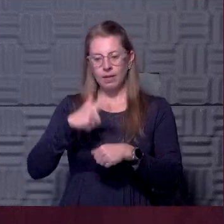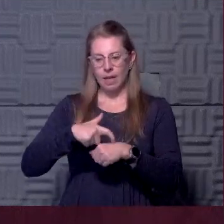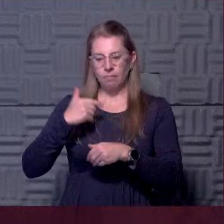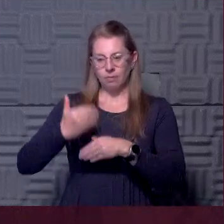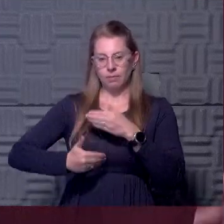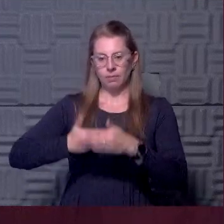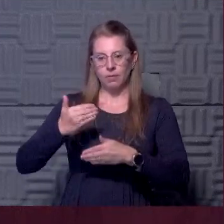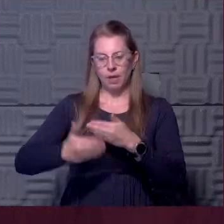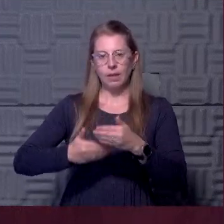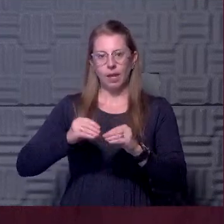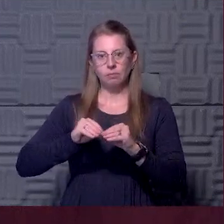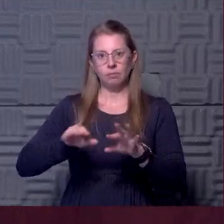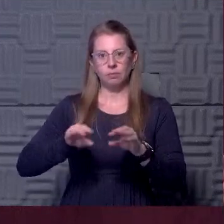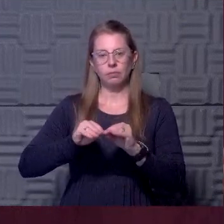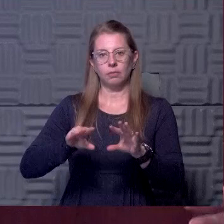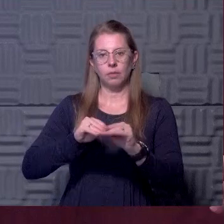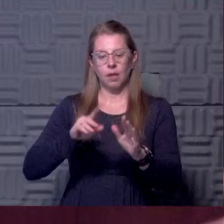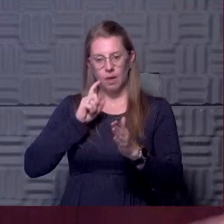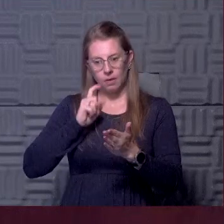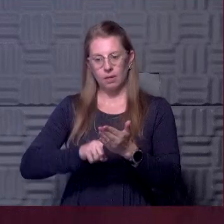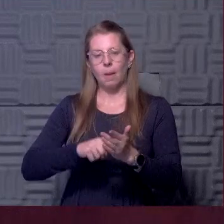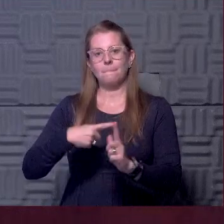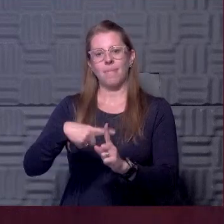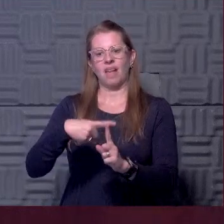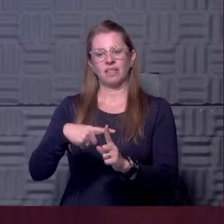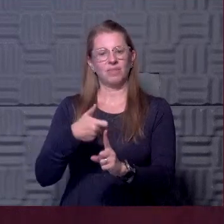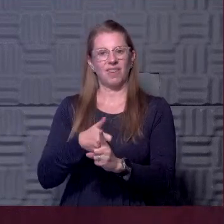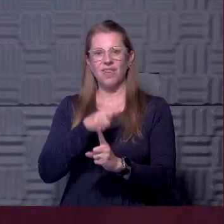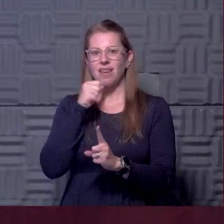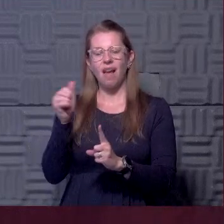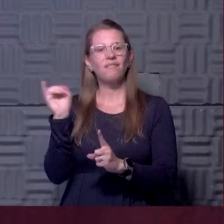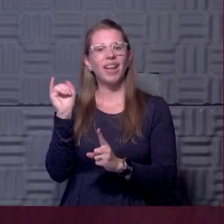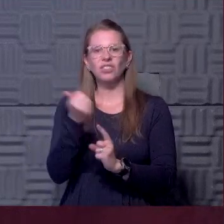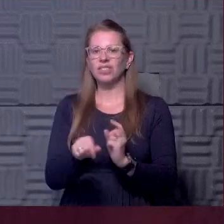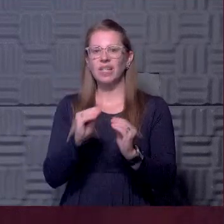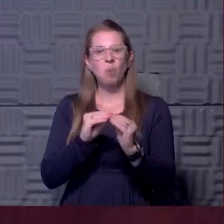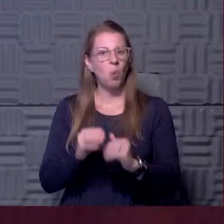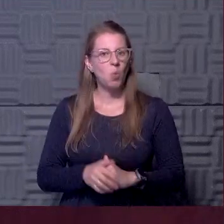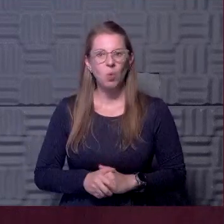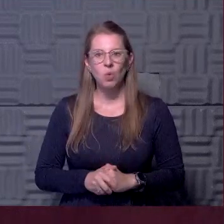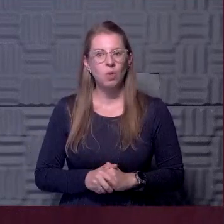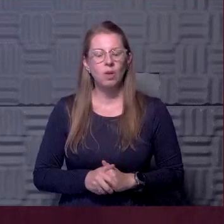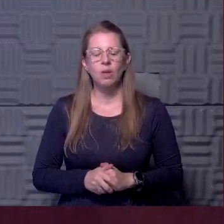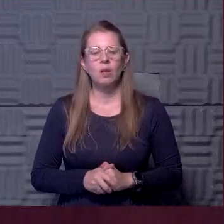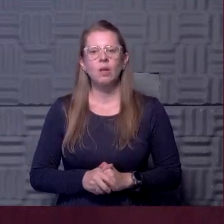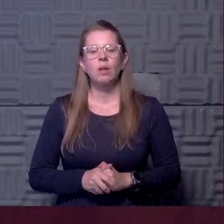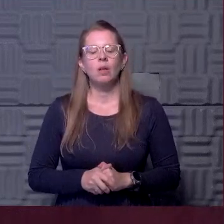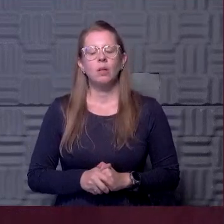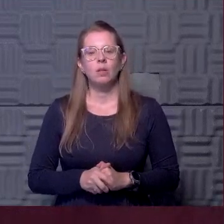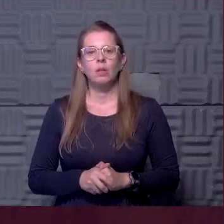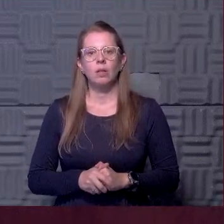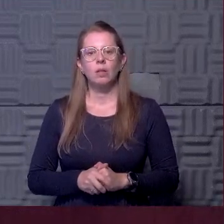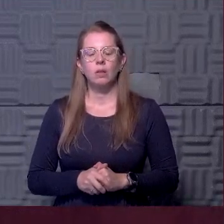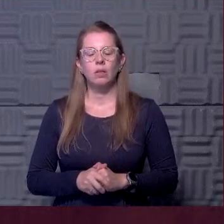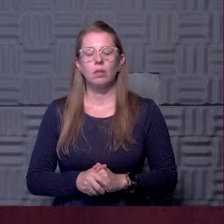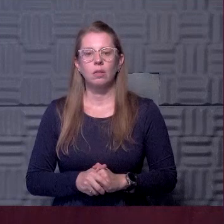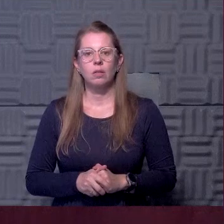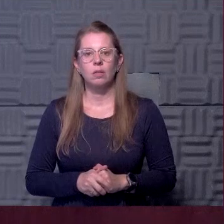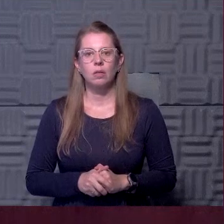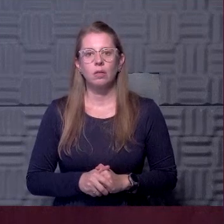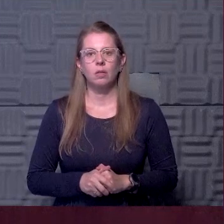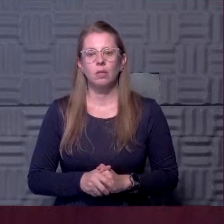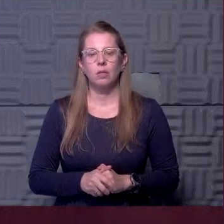they can continue to shed the virus and detect as positive, even though they aren't infectious any, anymore. Uh, and, and that's, we do that to, you know,